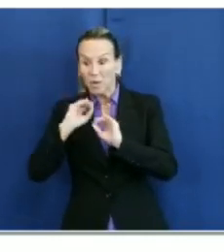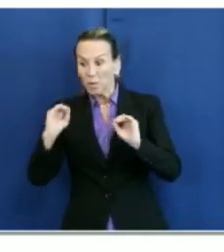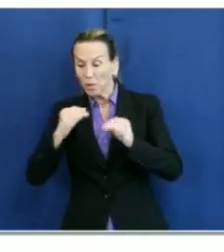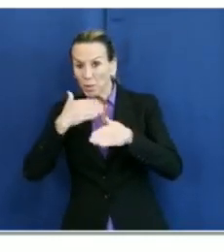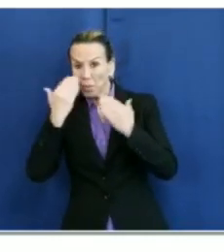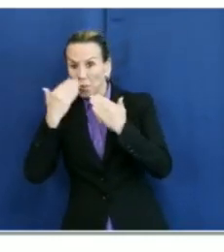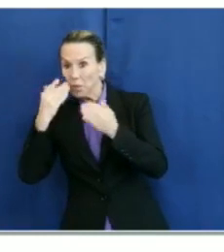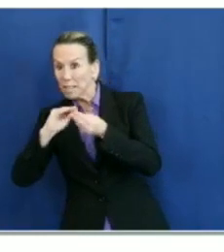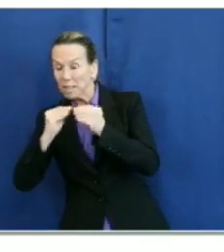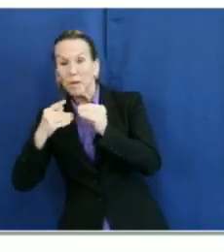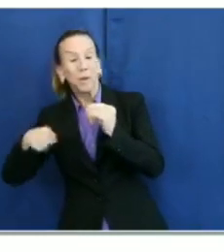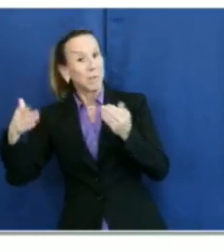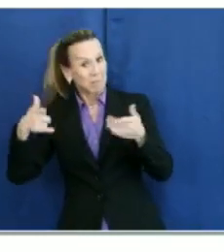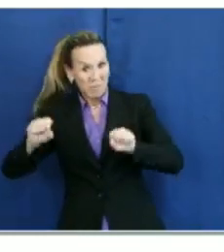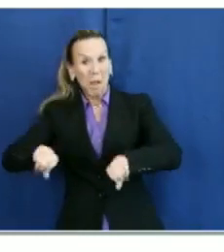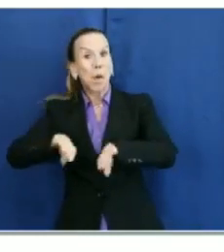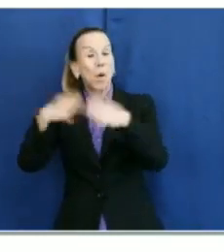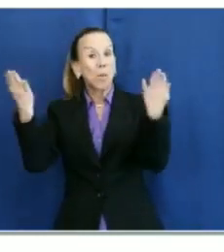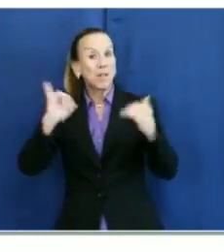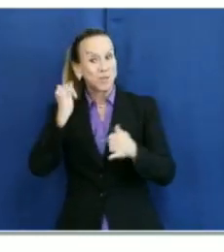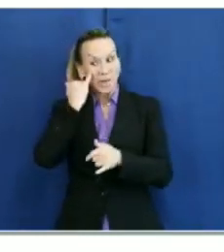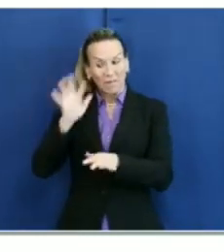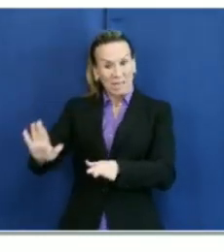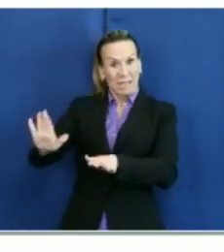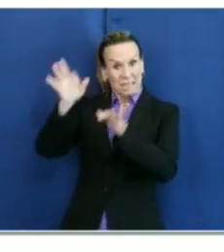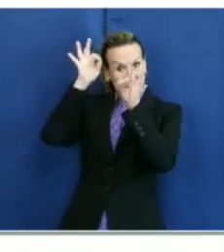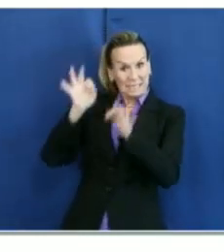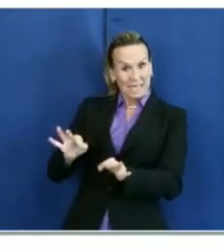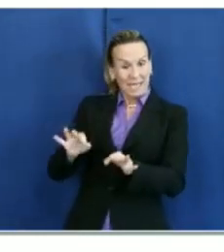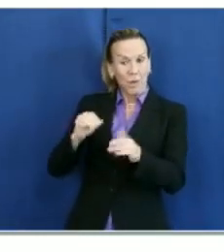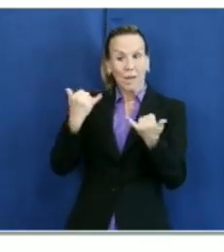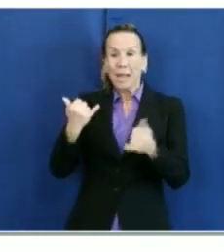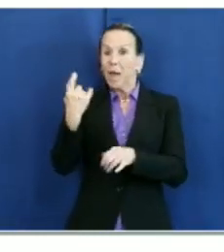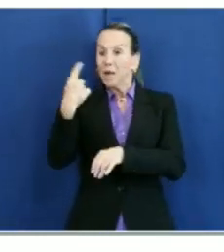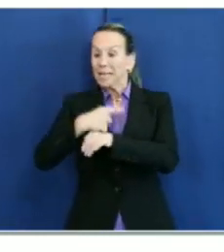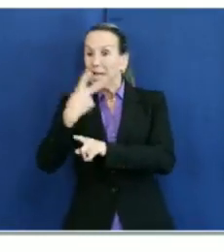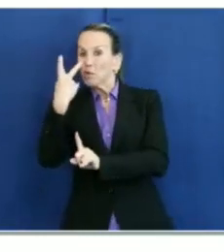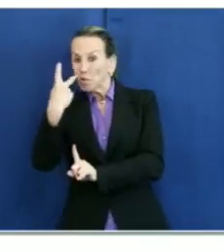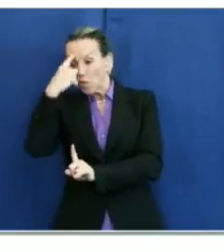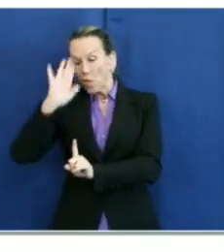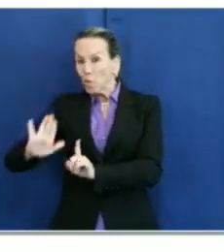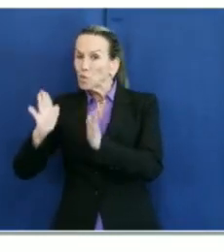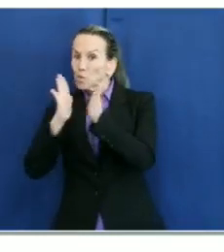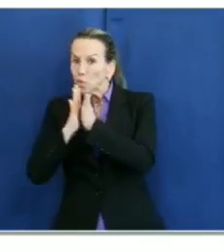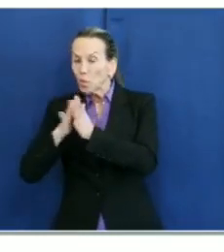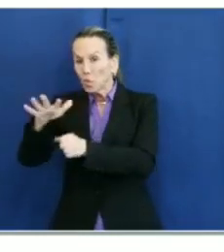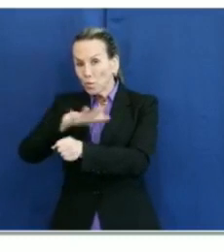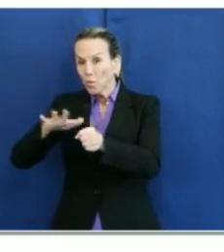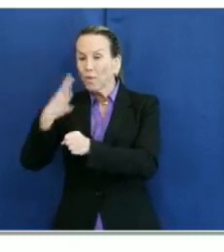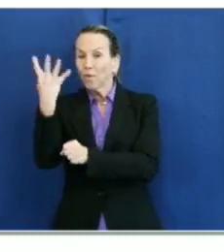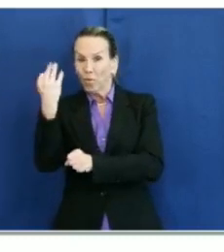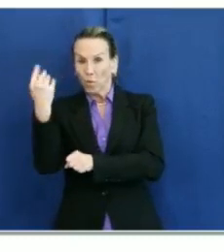wish to do so. So we are now in day two for the 14 days.